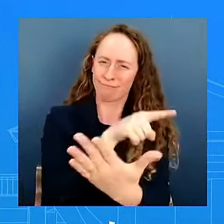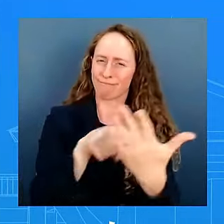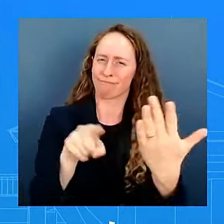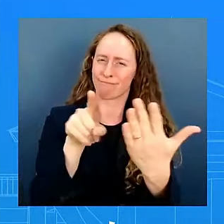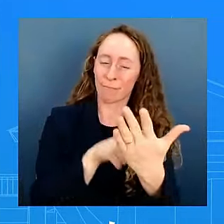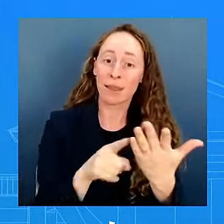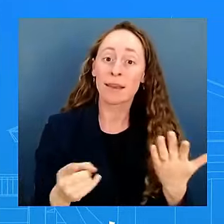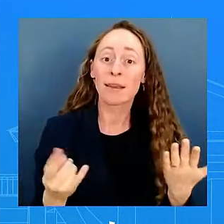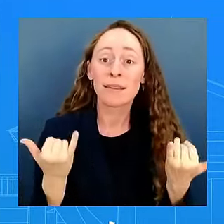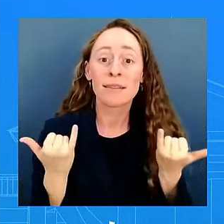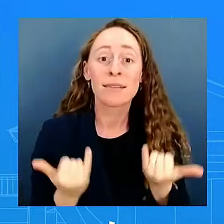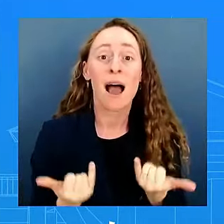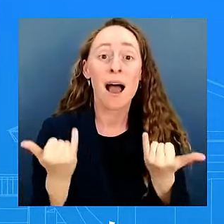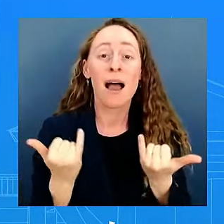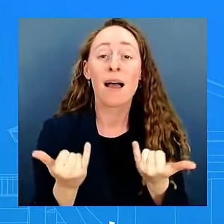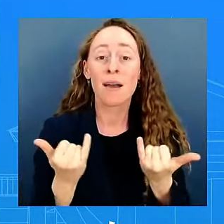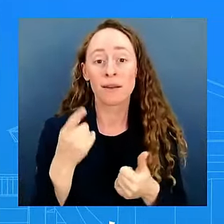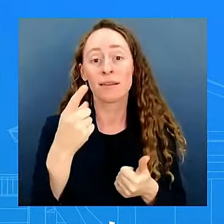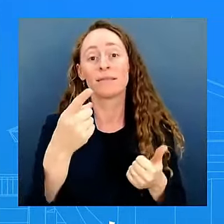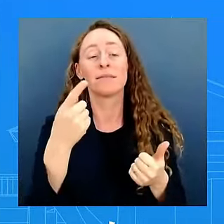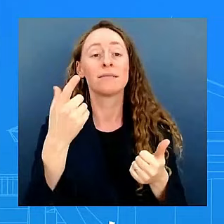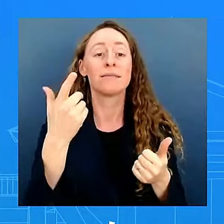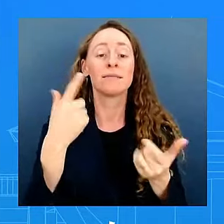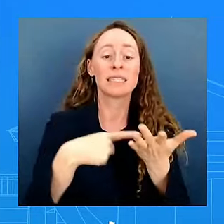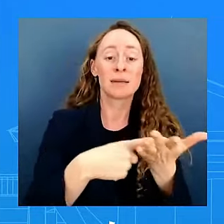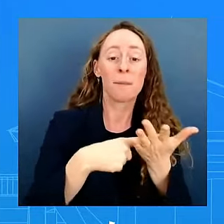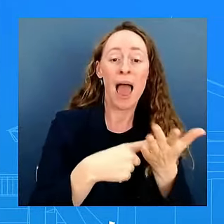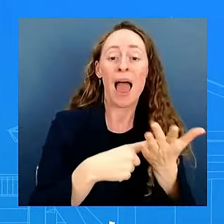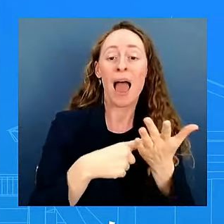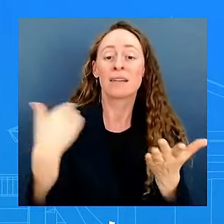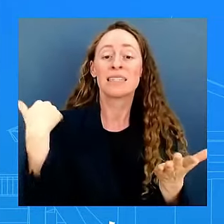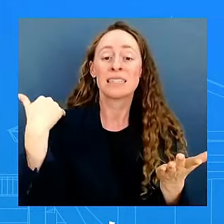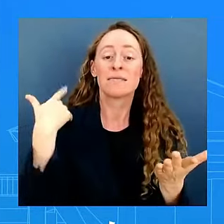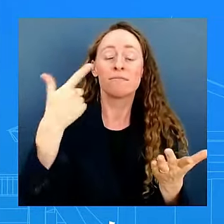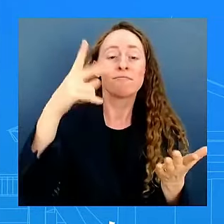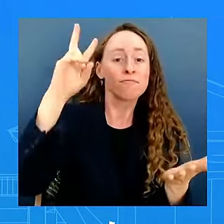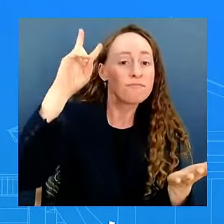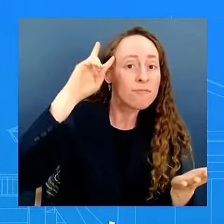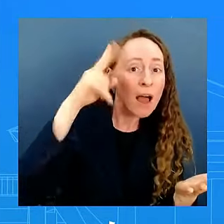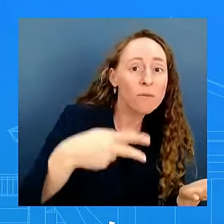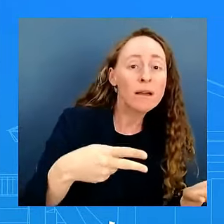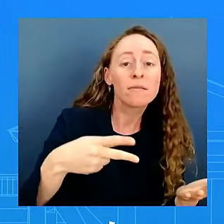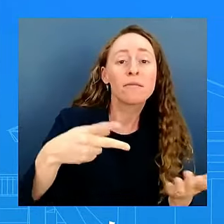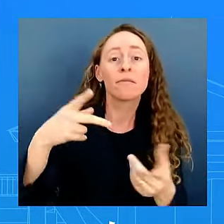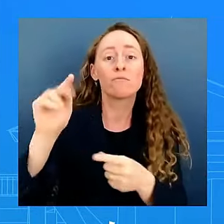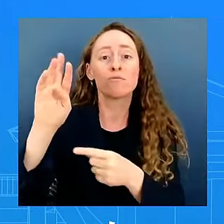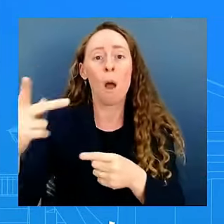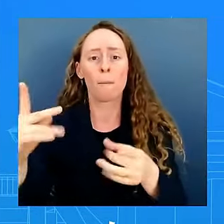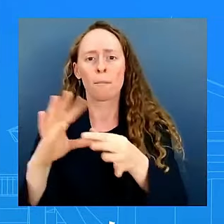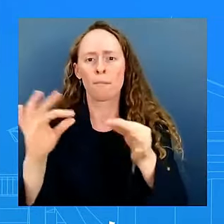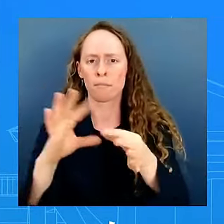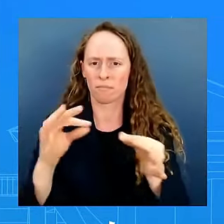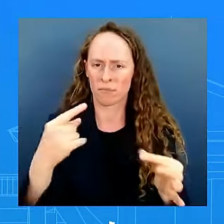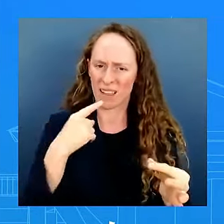was promoting what this administration has done in terms of giving ukraine what it needs but the there's plenty of